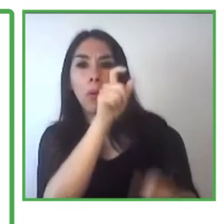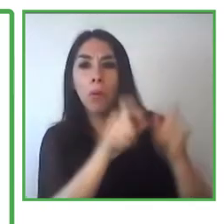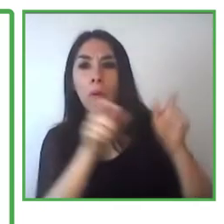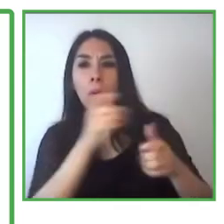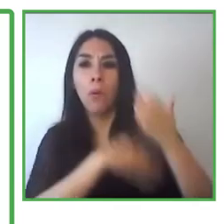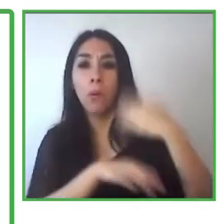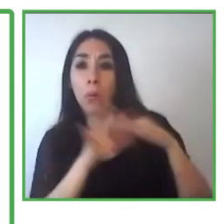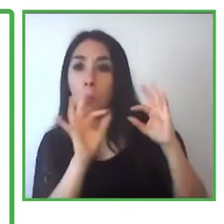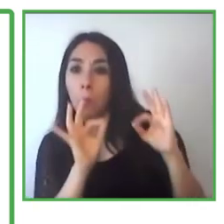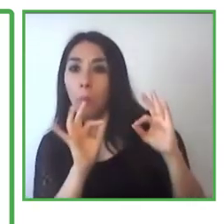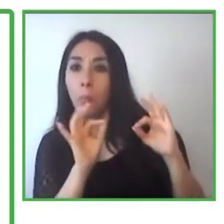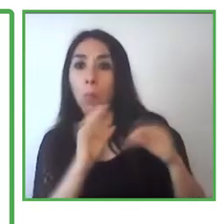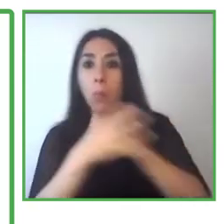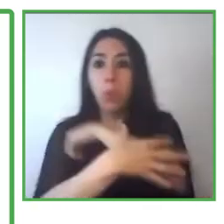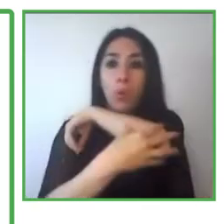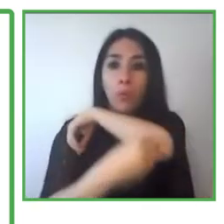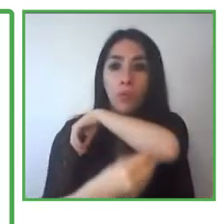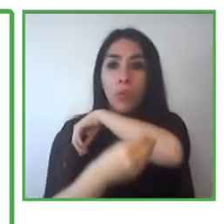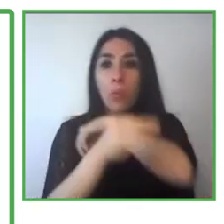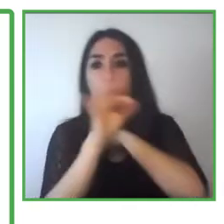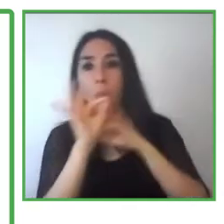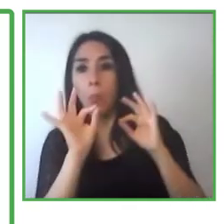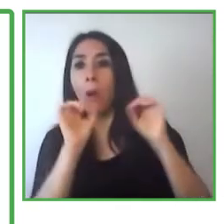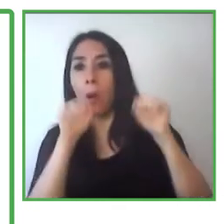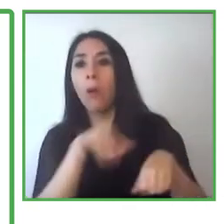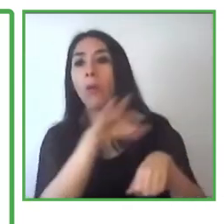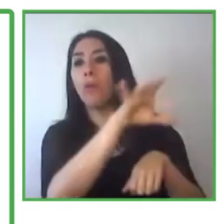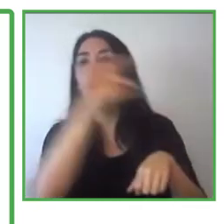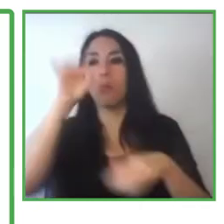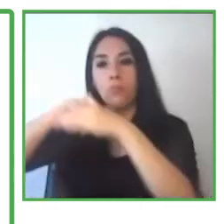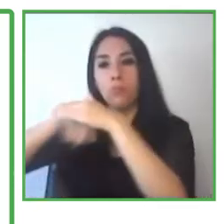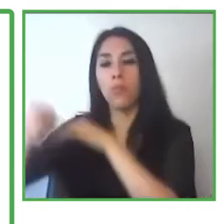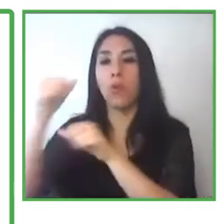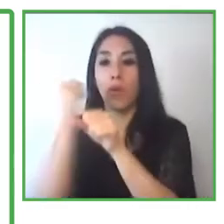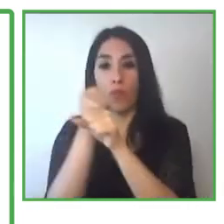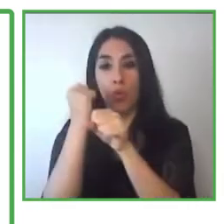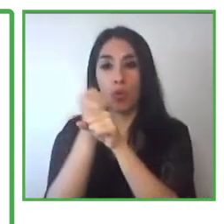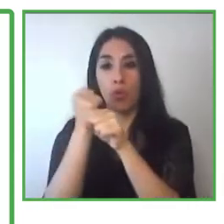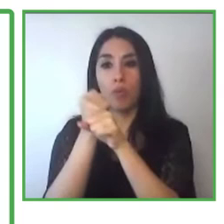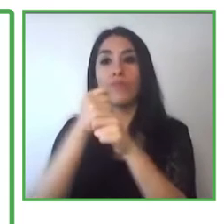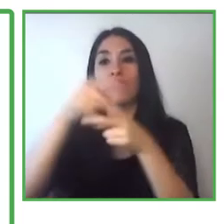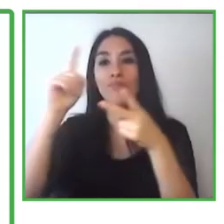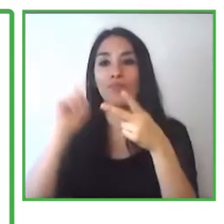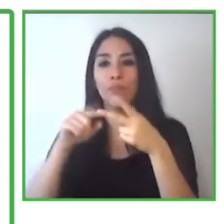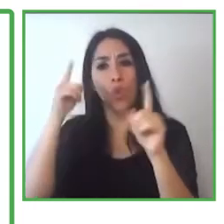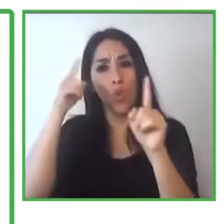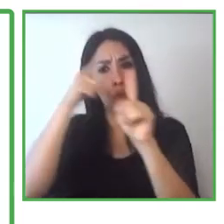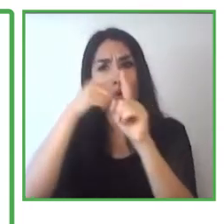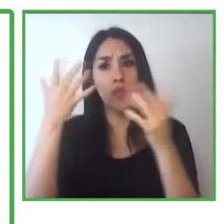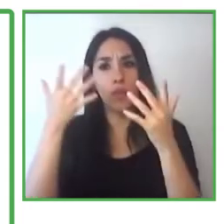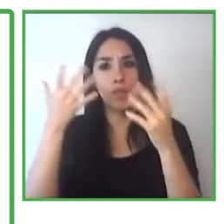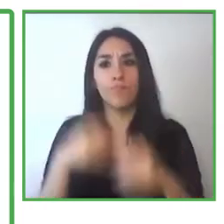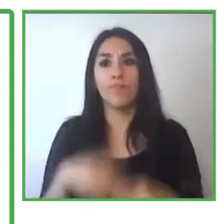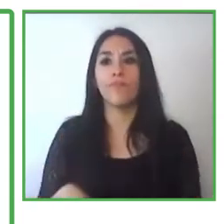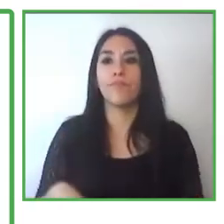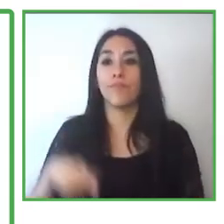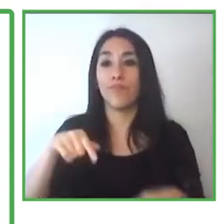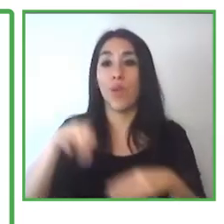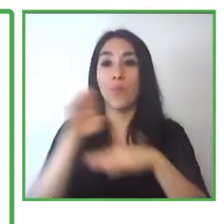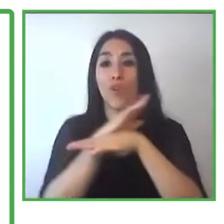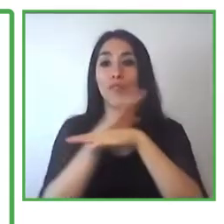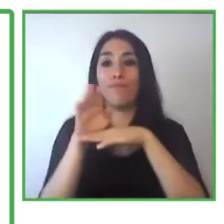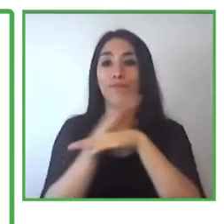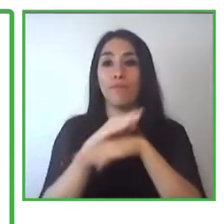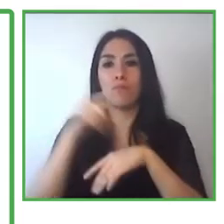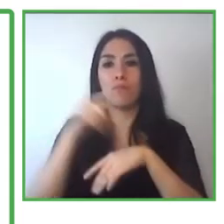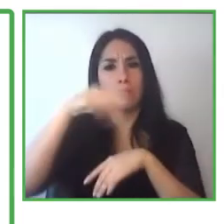of these people. If we do not formulate the second objective with the companies, and if we do not understand that this program is a program